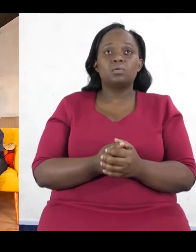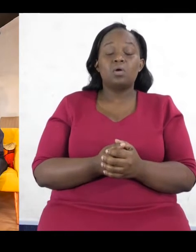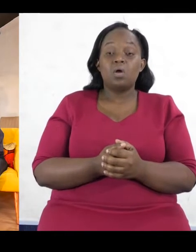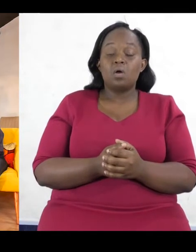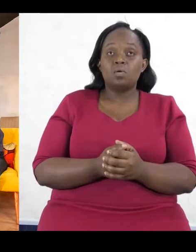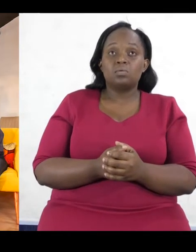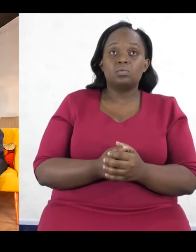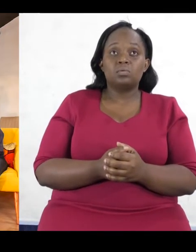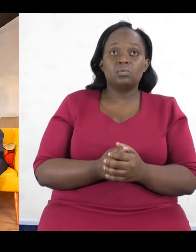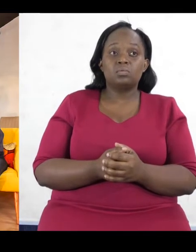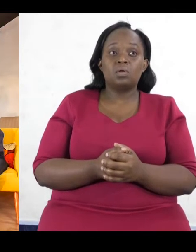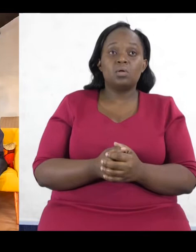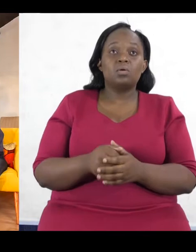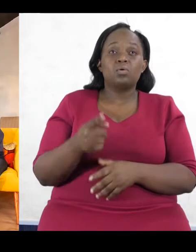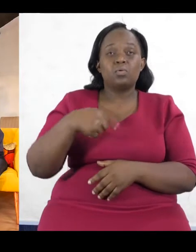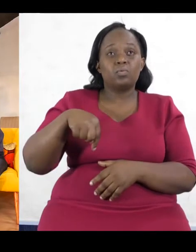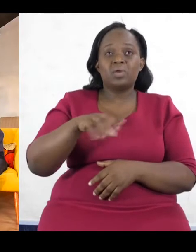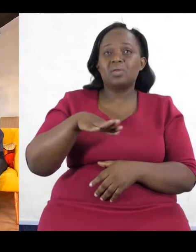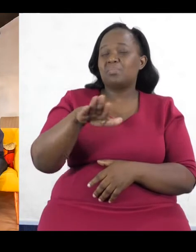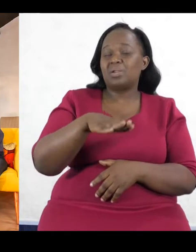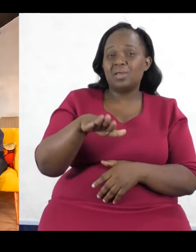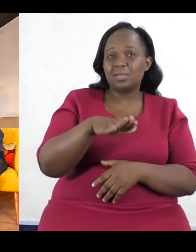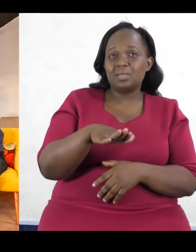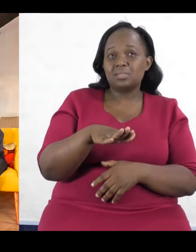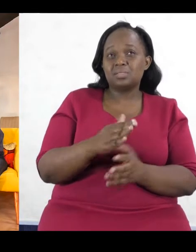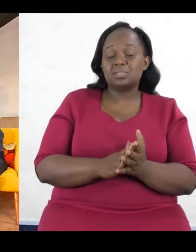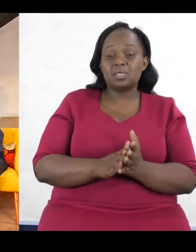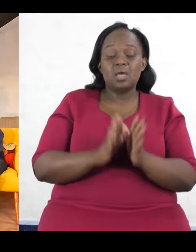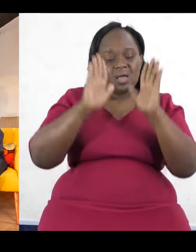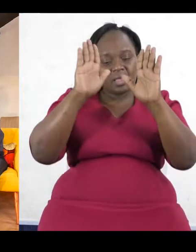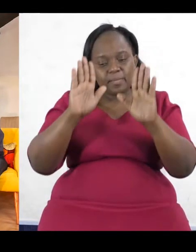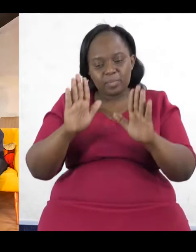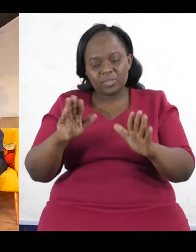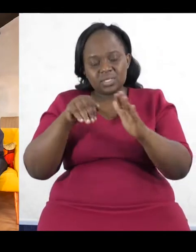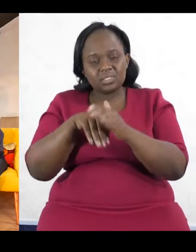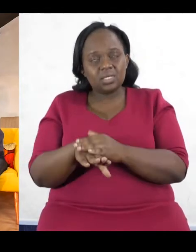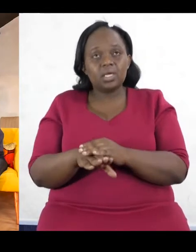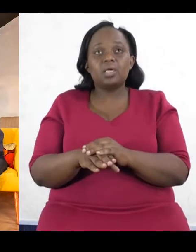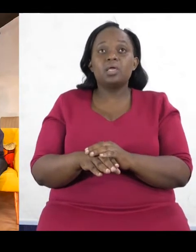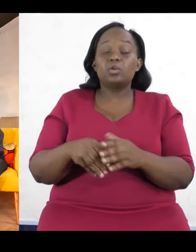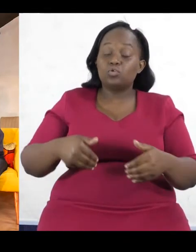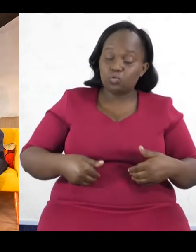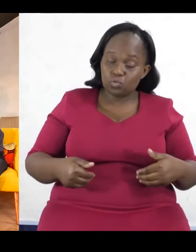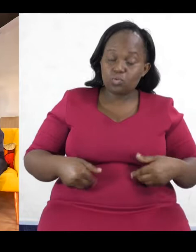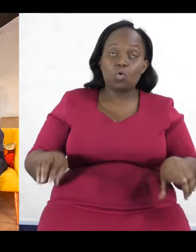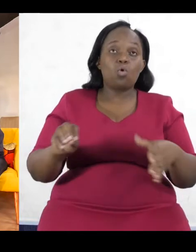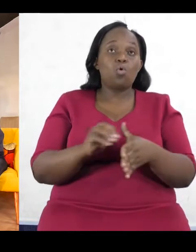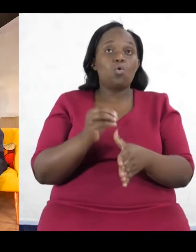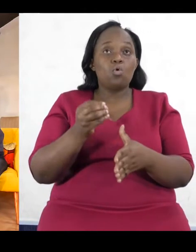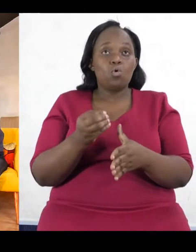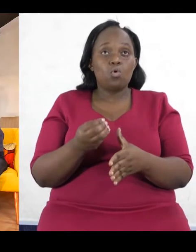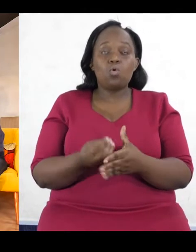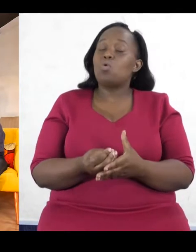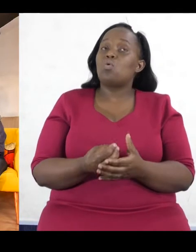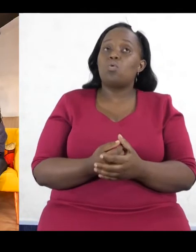what matters to young people? What matters to the electorate, the young electorate? And I think